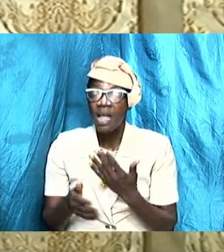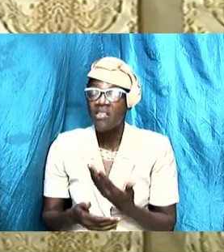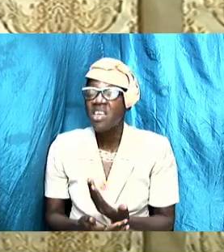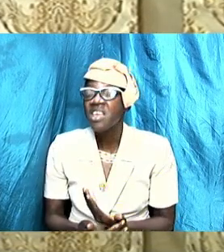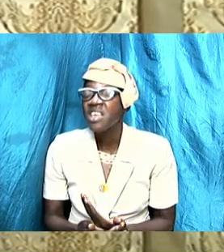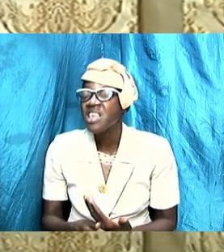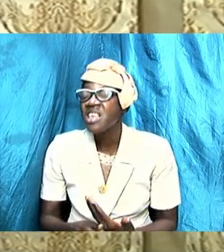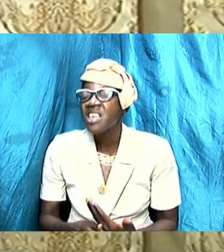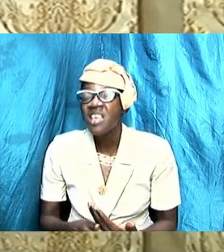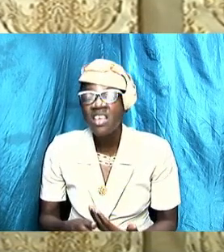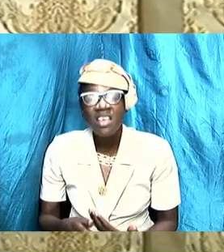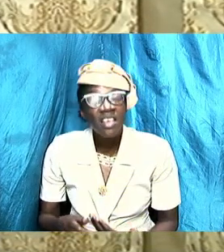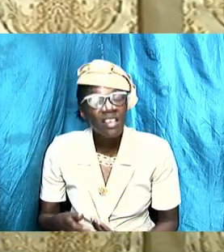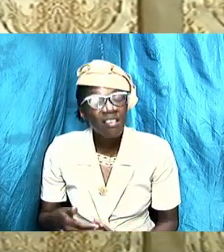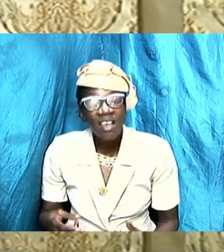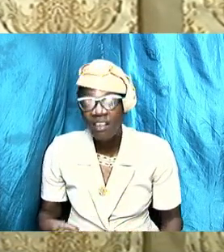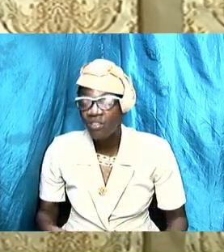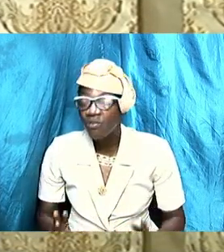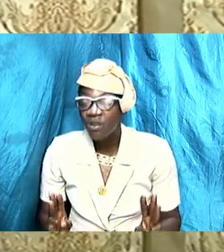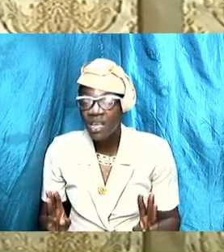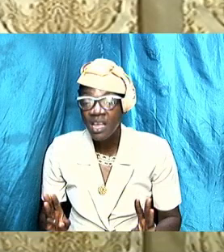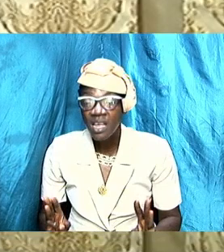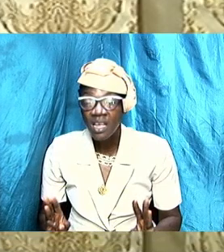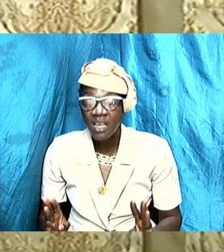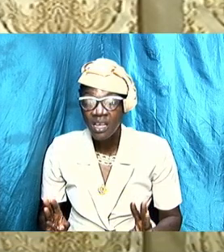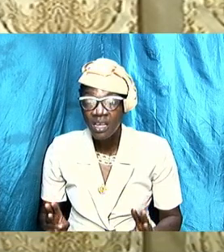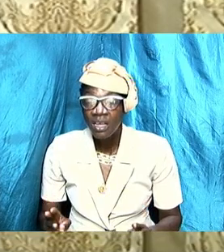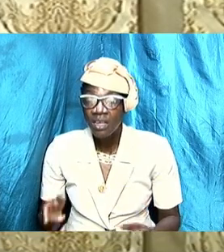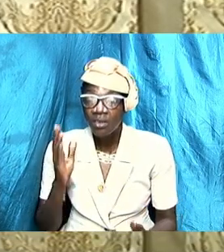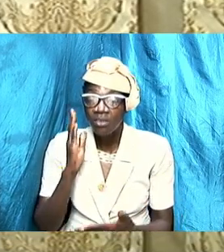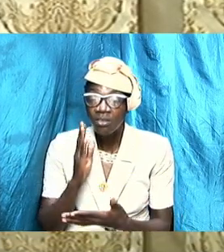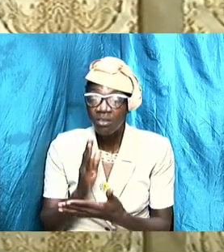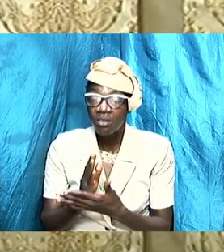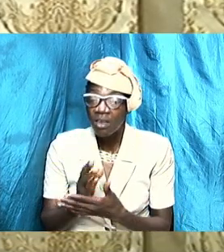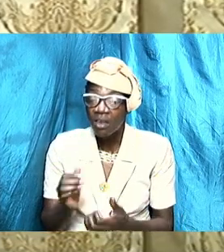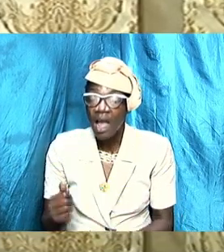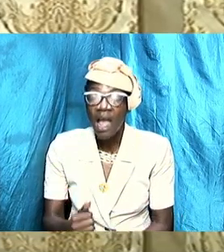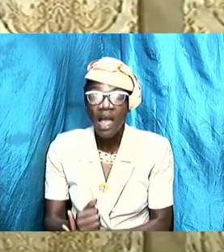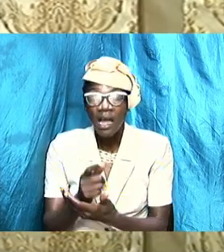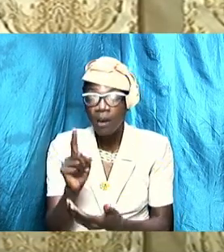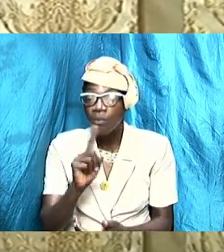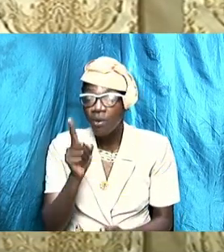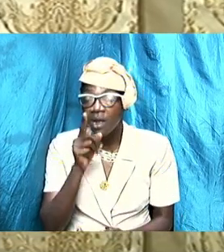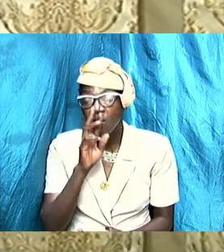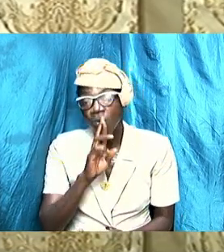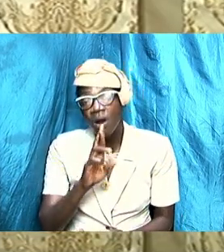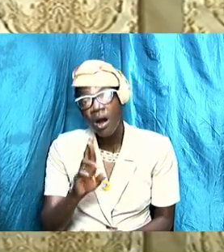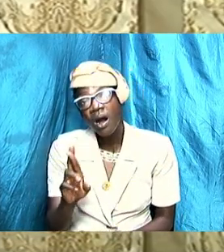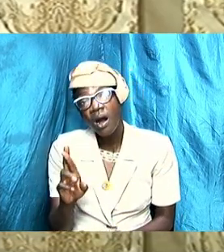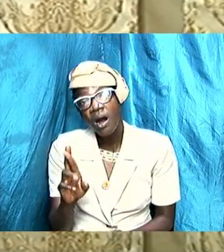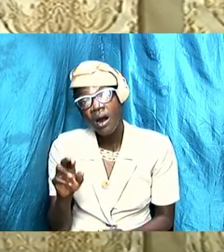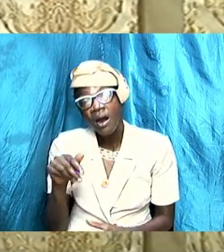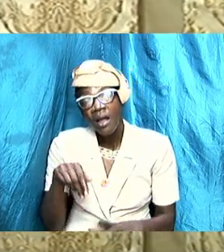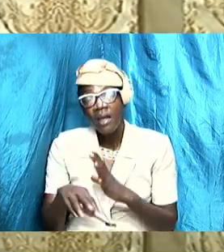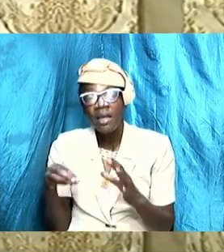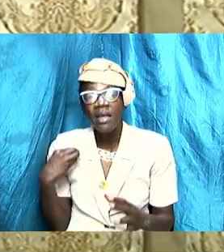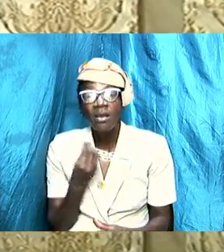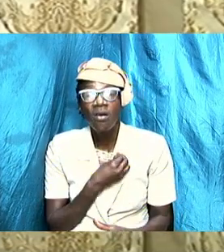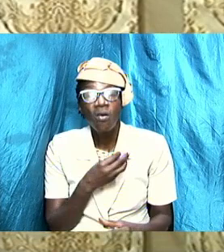route to resolving where you are, to resolving where we are in our